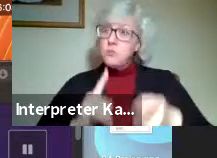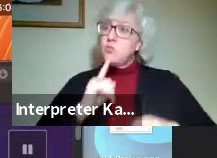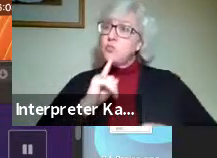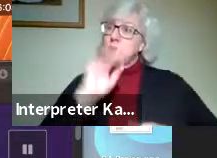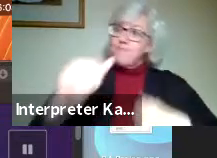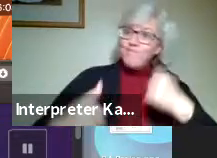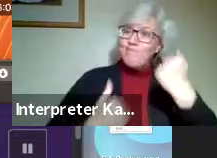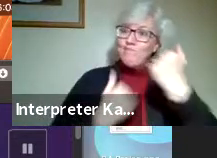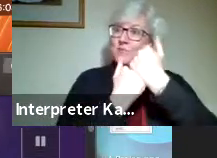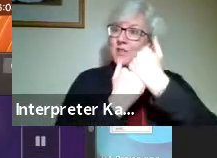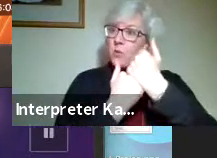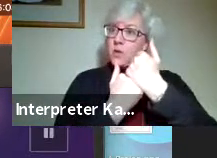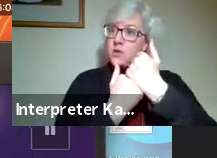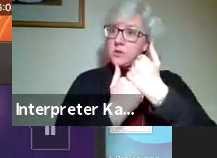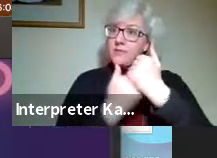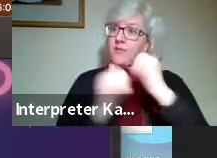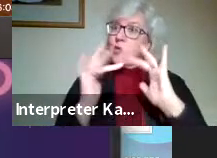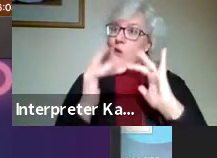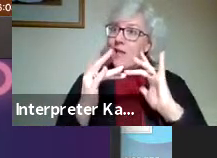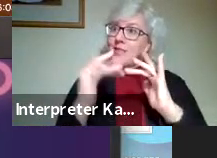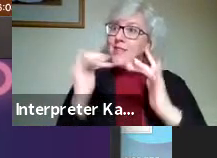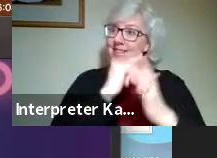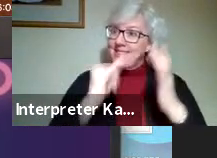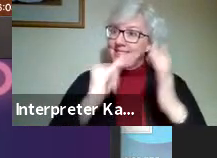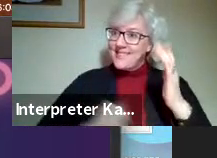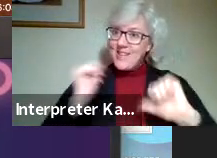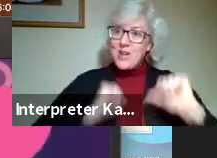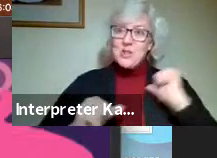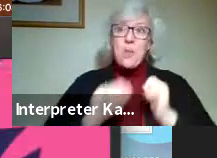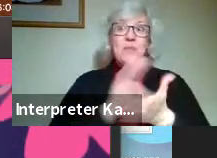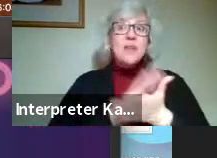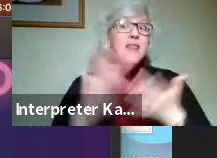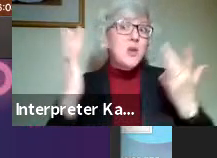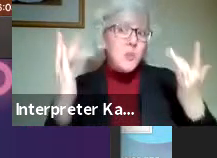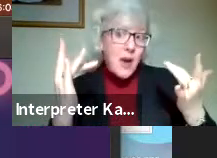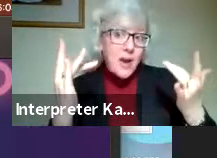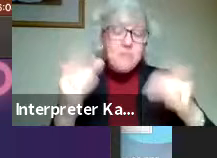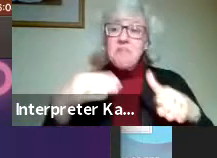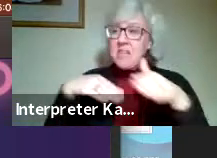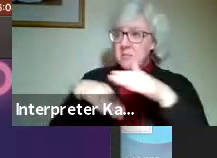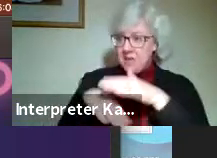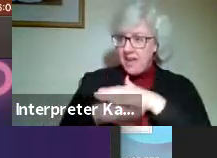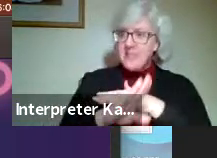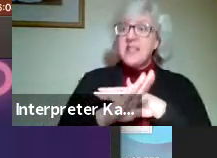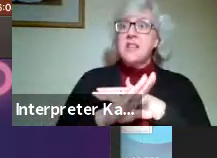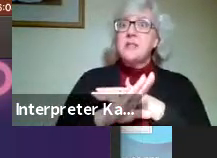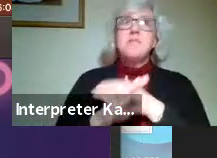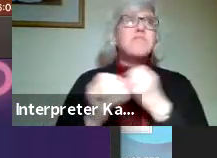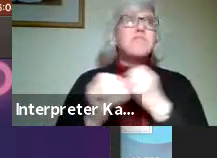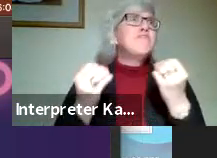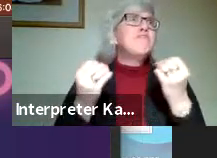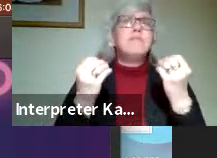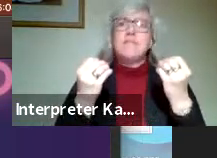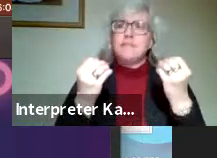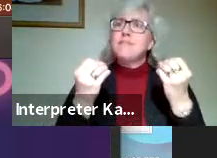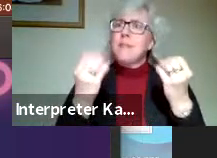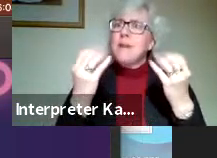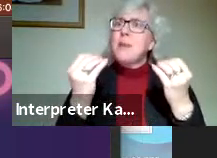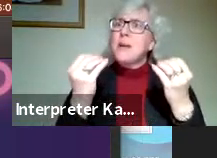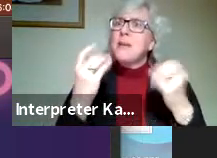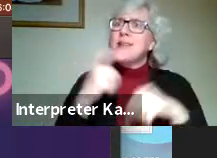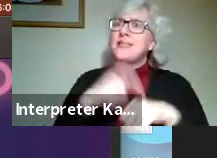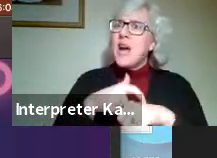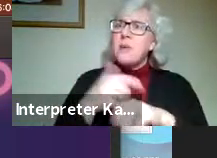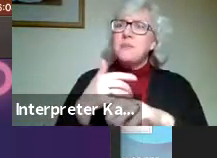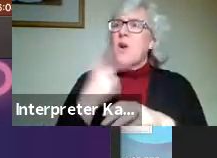foundation for our online design show, and it's nice because it can be accessed well beyond this hour that you're going to be with